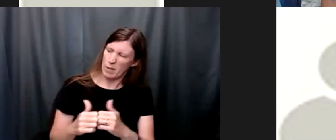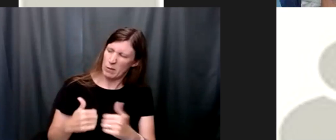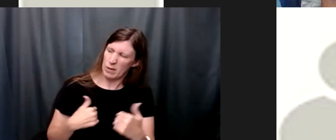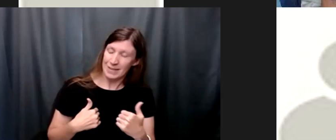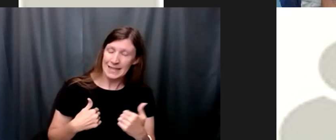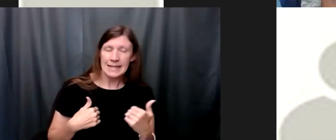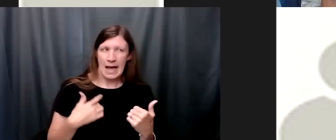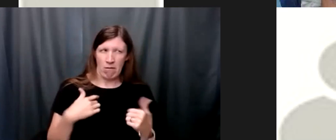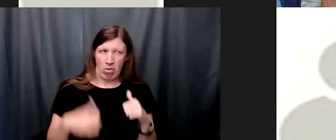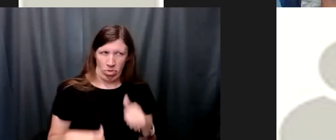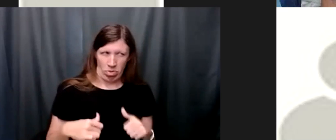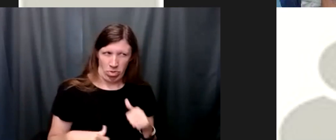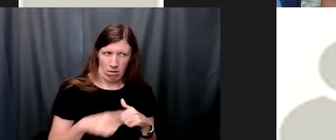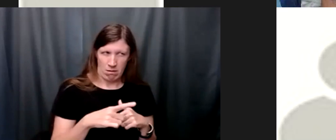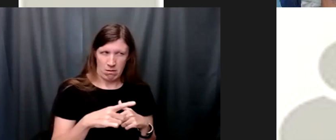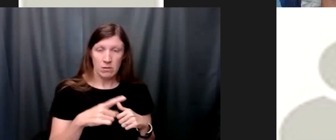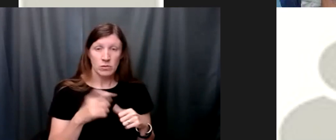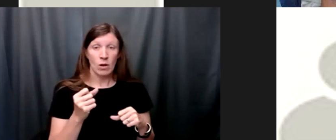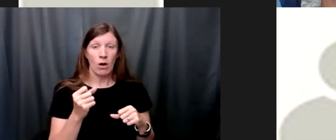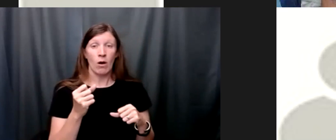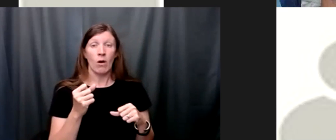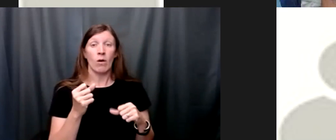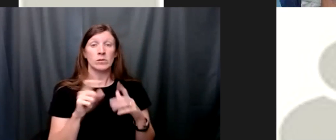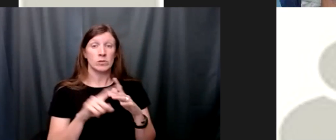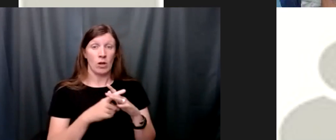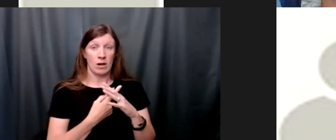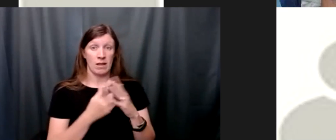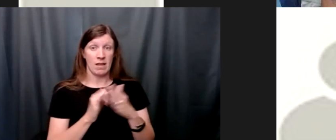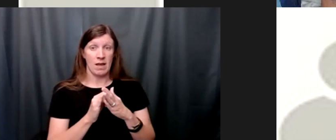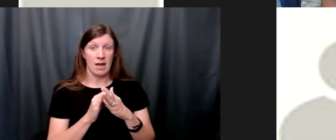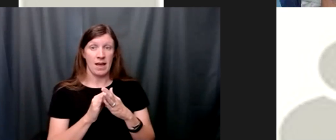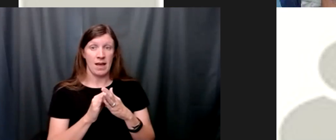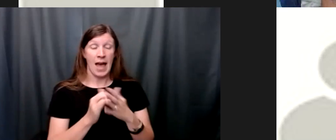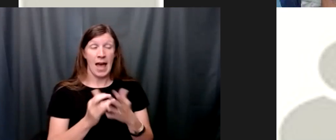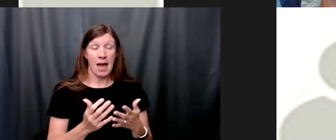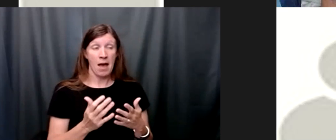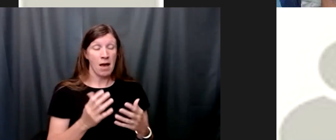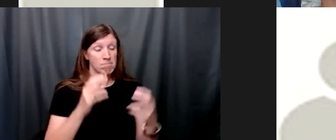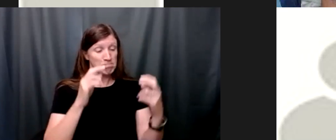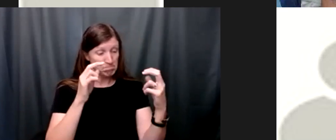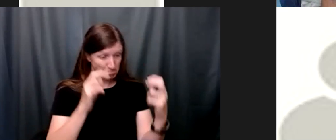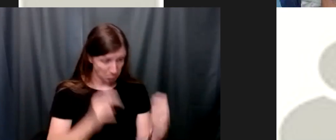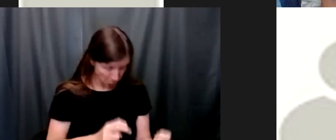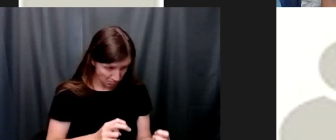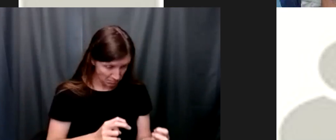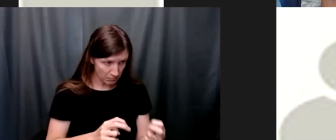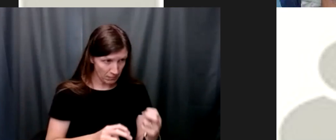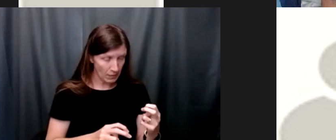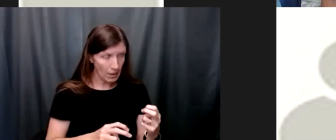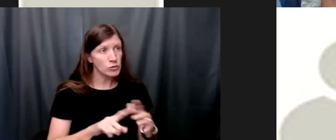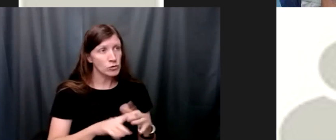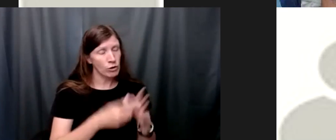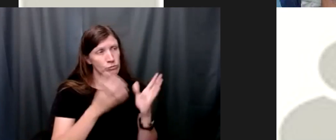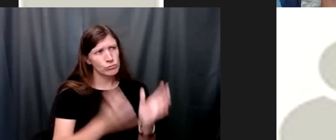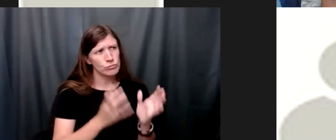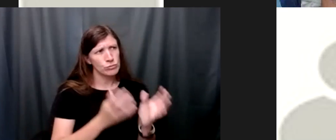in going in um i pleasantly found out that uh as i started talking to alan